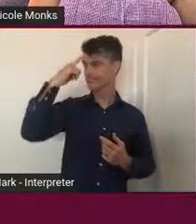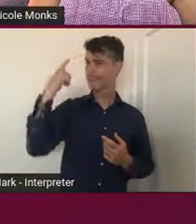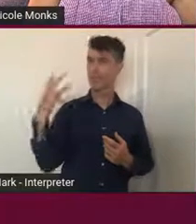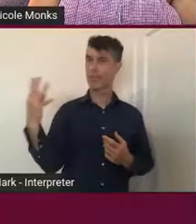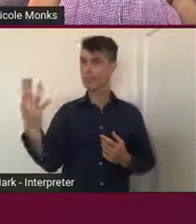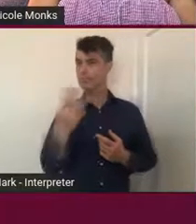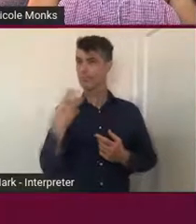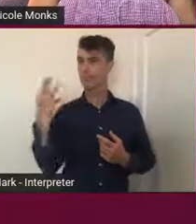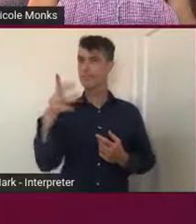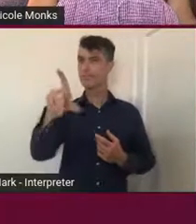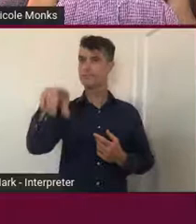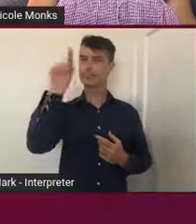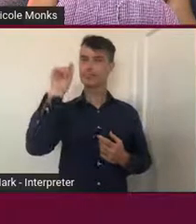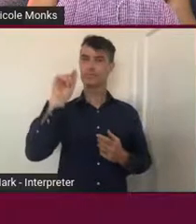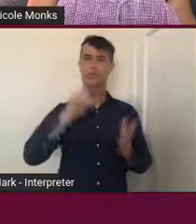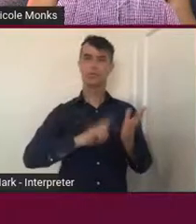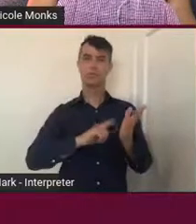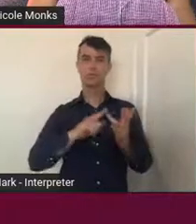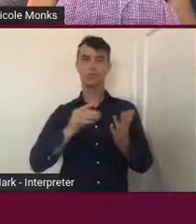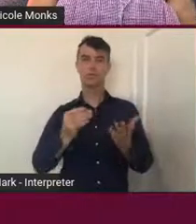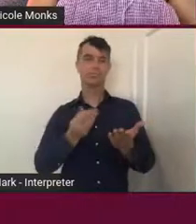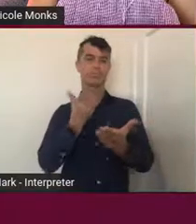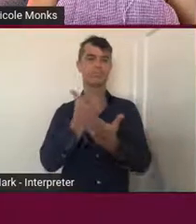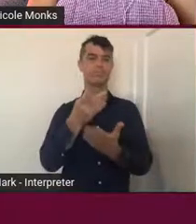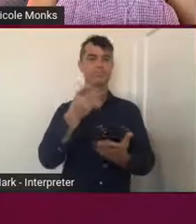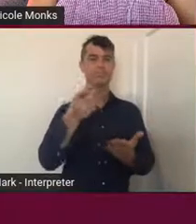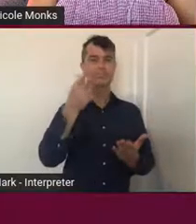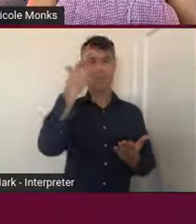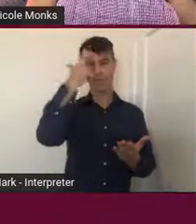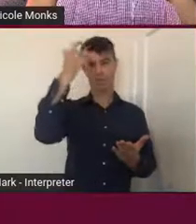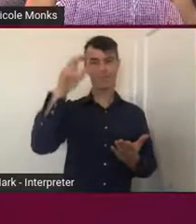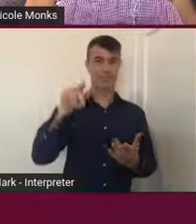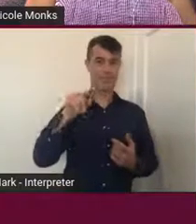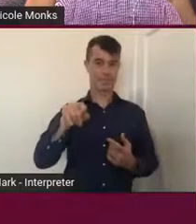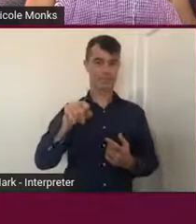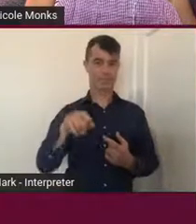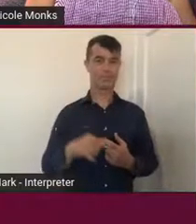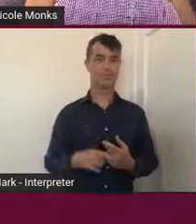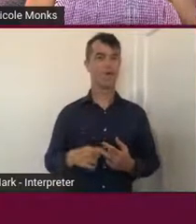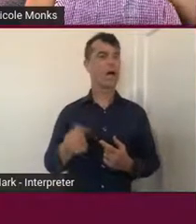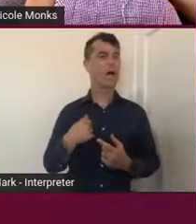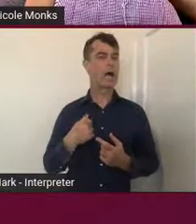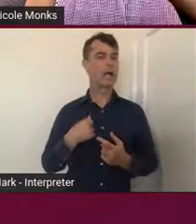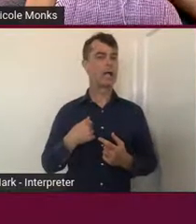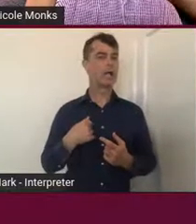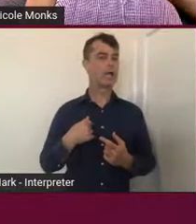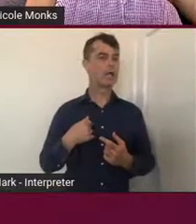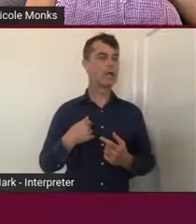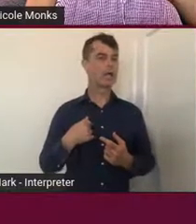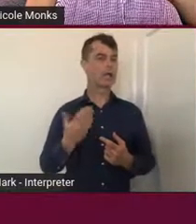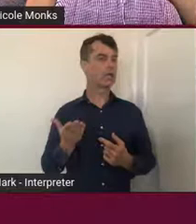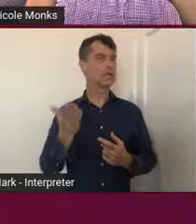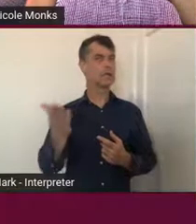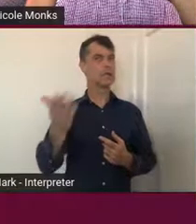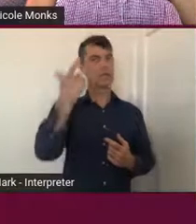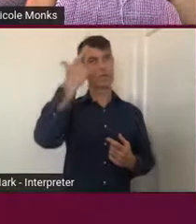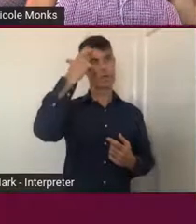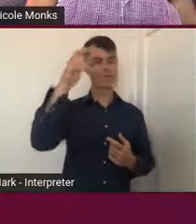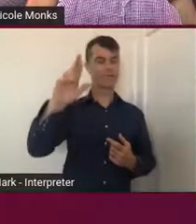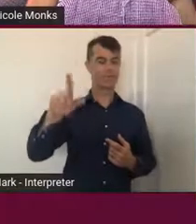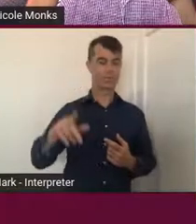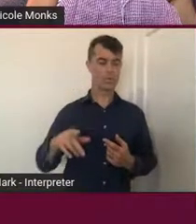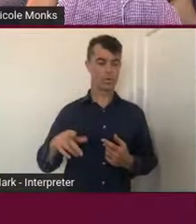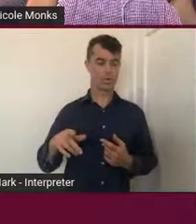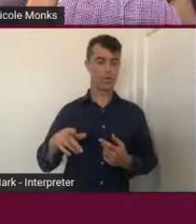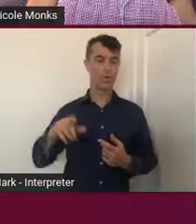selected to put in a concept for this one. And I put in the concept for water,